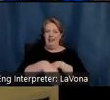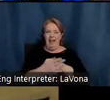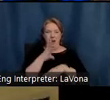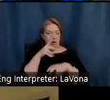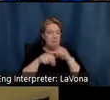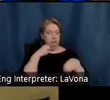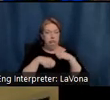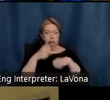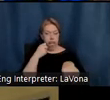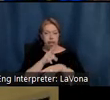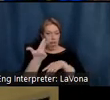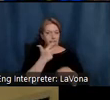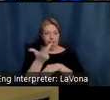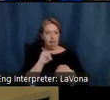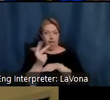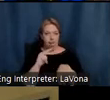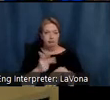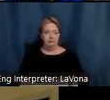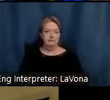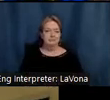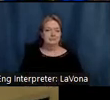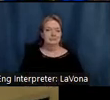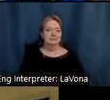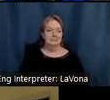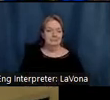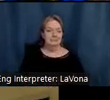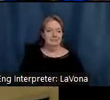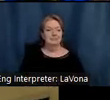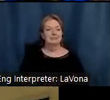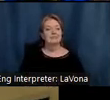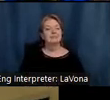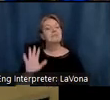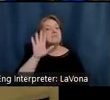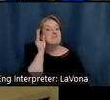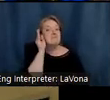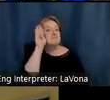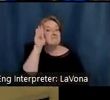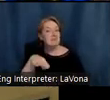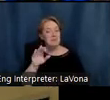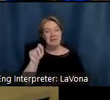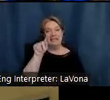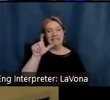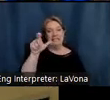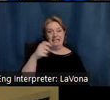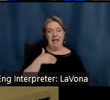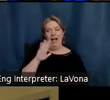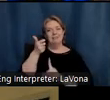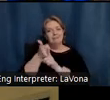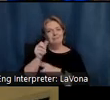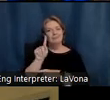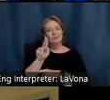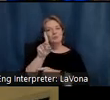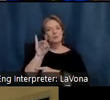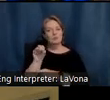Speaking of wheeled rides, T.C. Steele had his own studio wagon. The whole family would take trips across